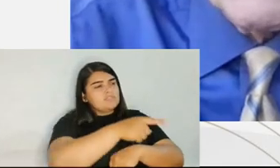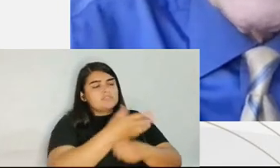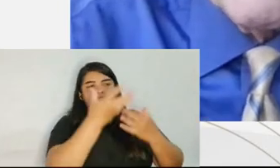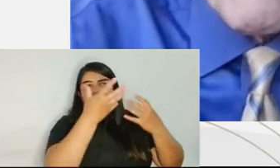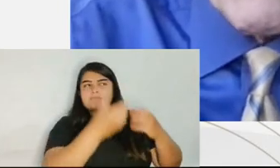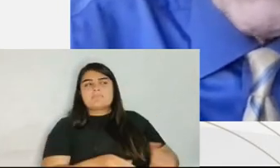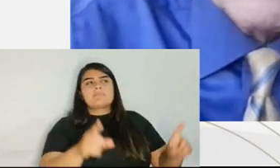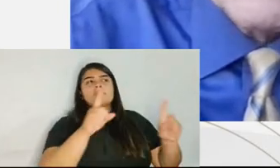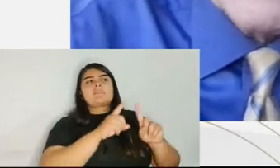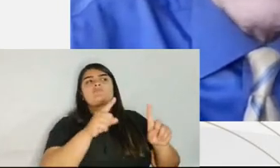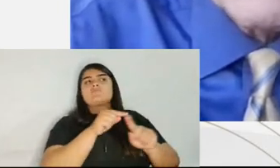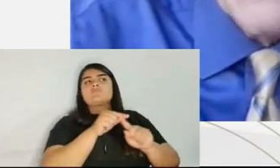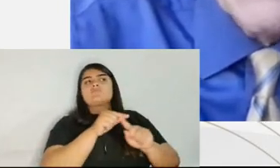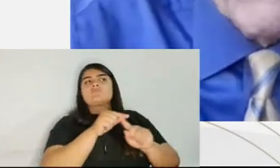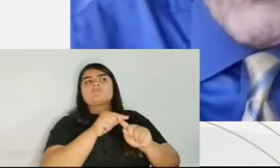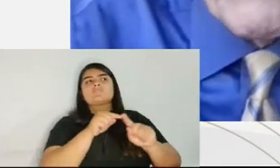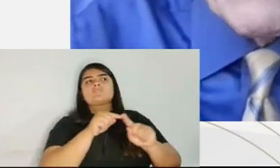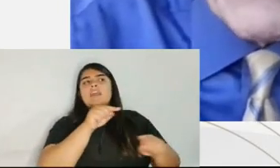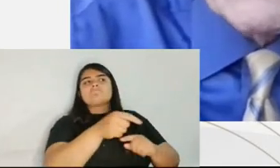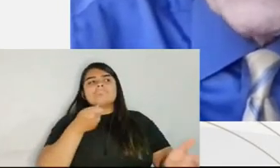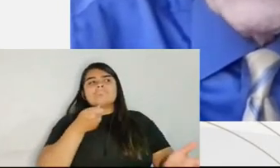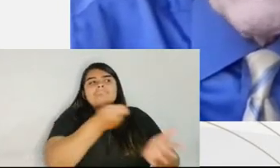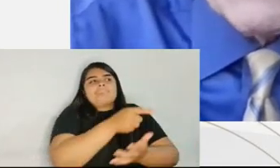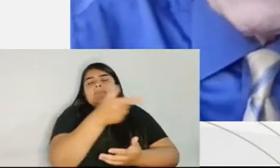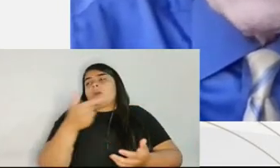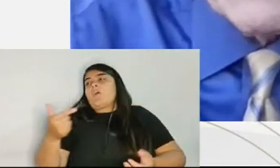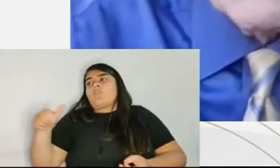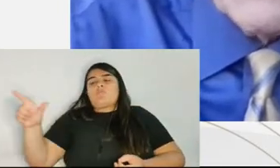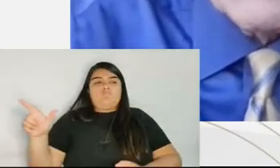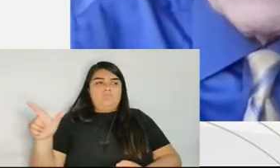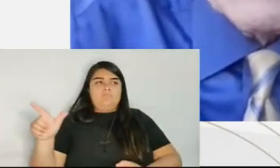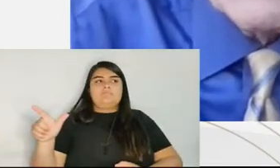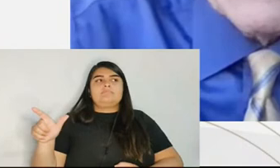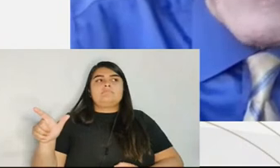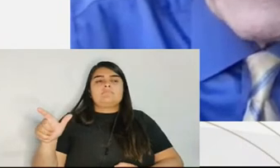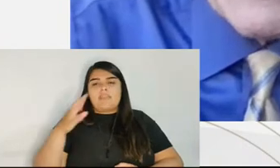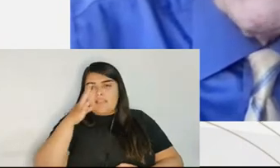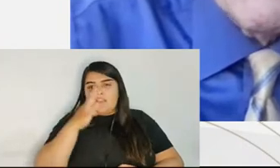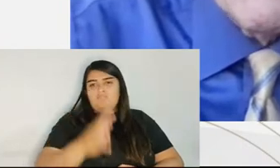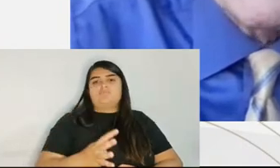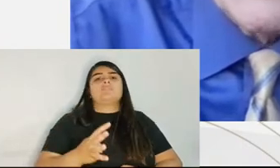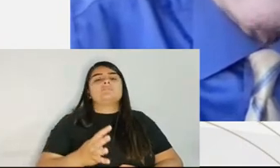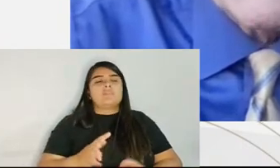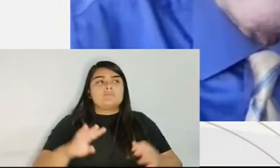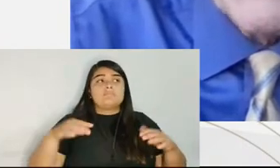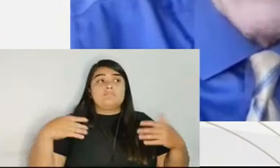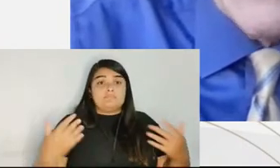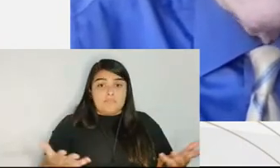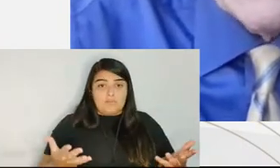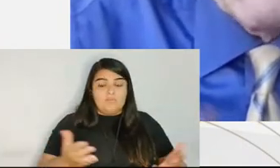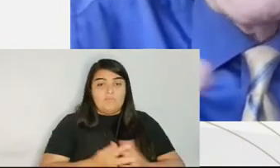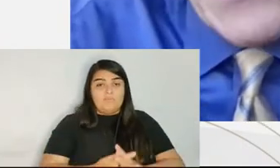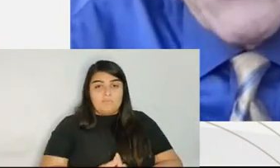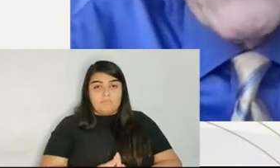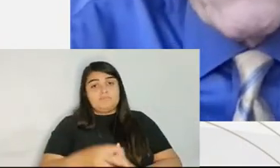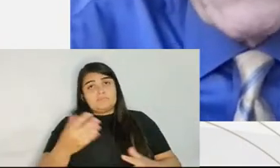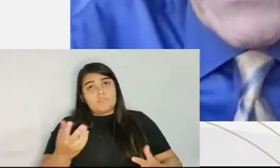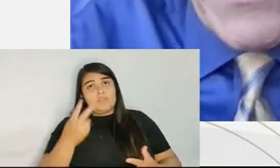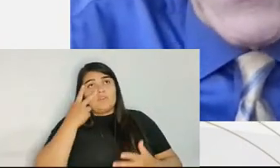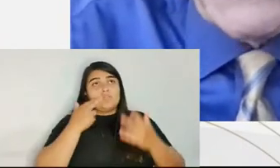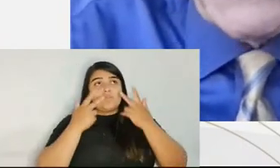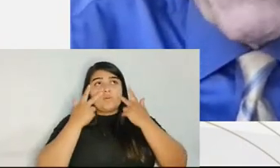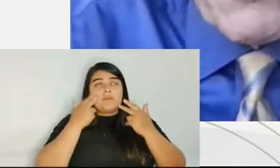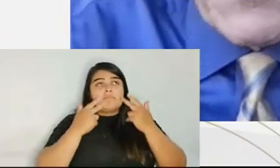defendant is looking for a lower sentence. Normally, that's what the defendant is interested in, is getting a lower sentence. Now, whichever